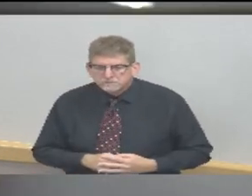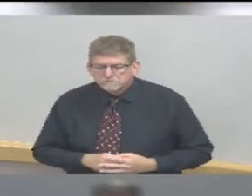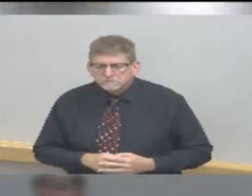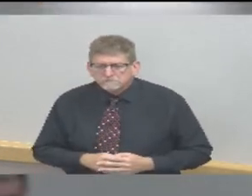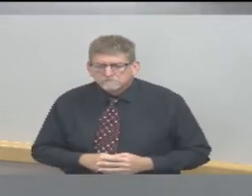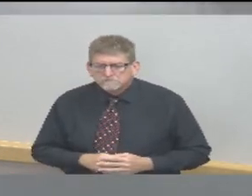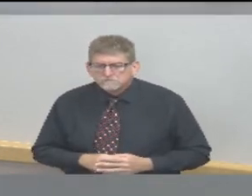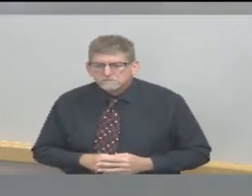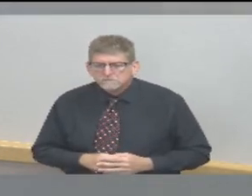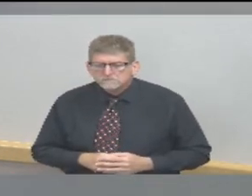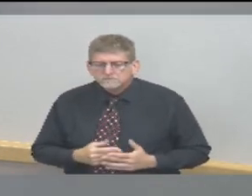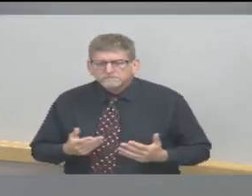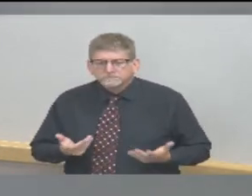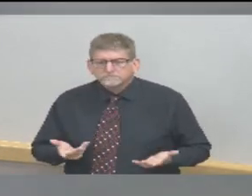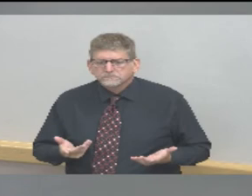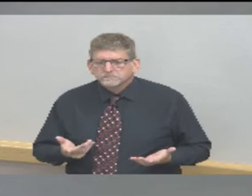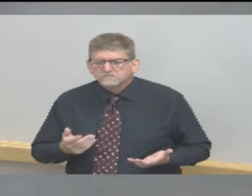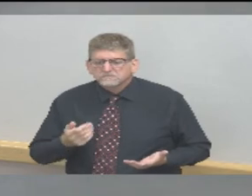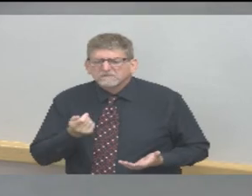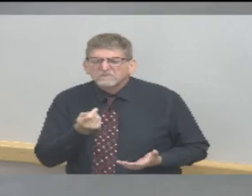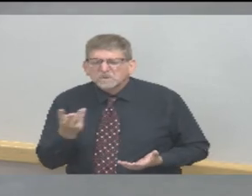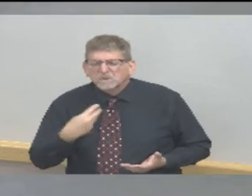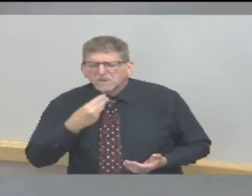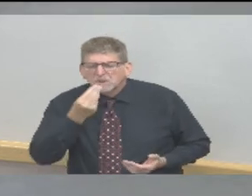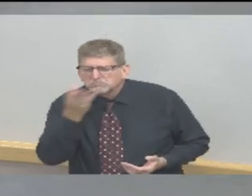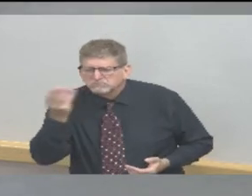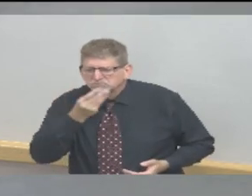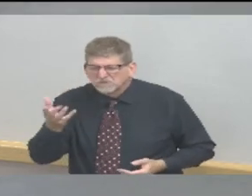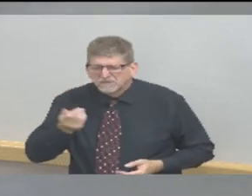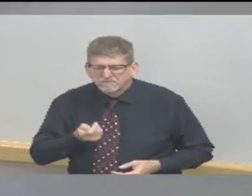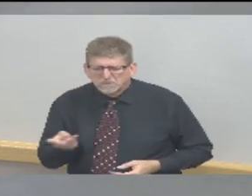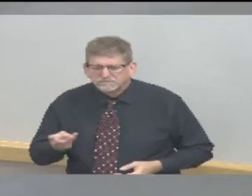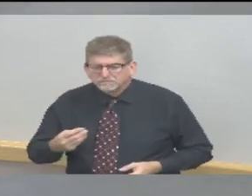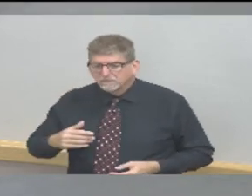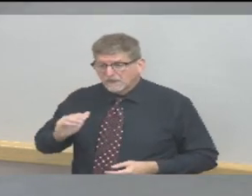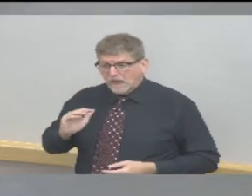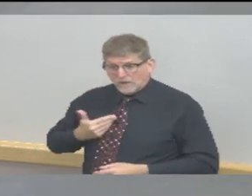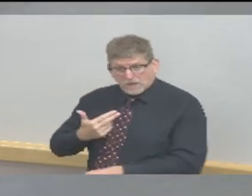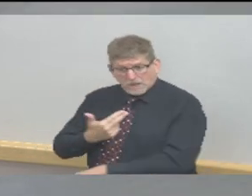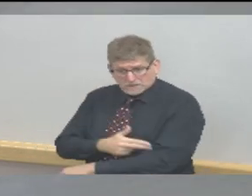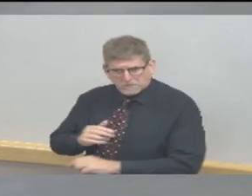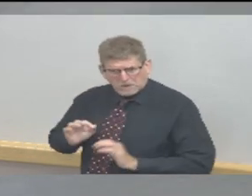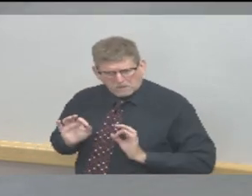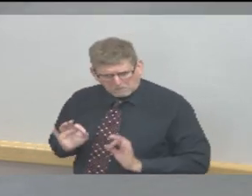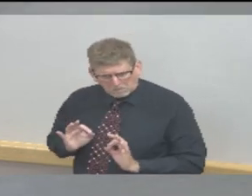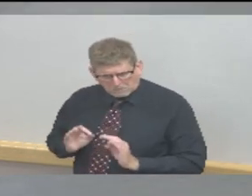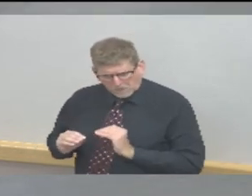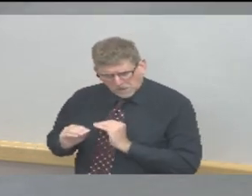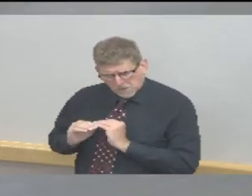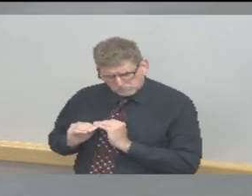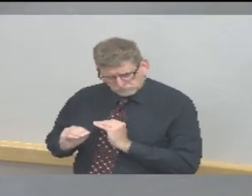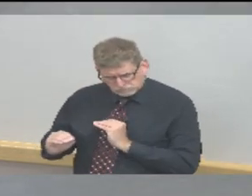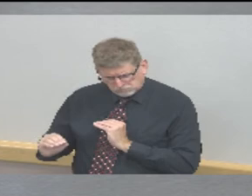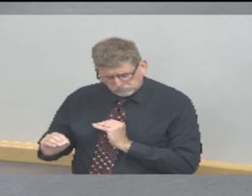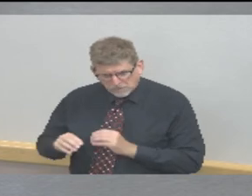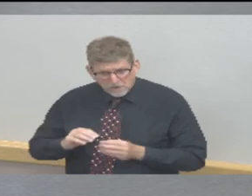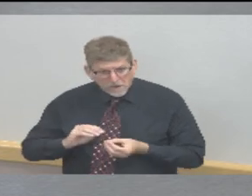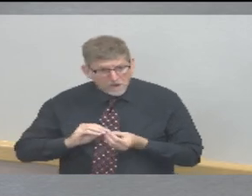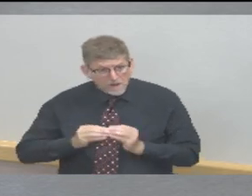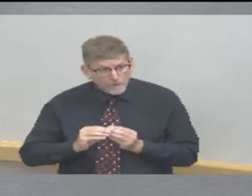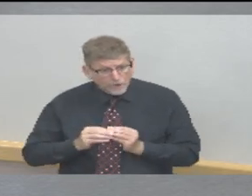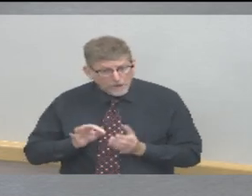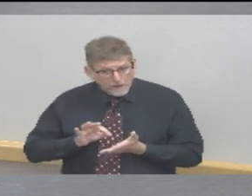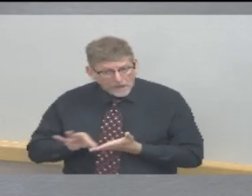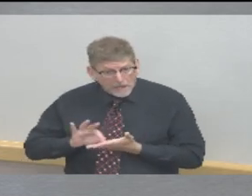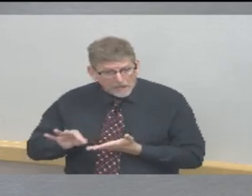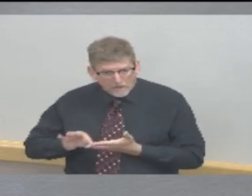a couple updates our hospitals stable our patient volume is decreased a bit from where we were last week so